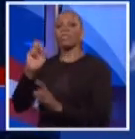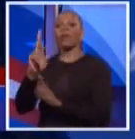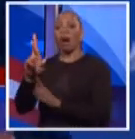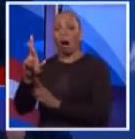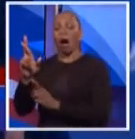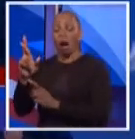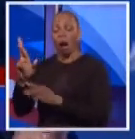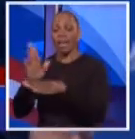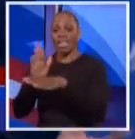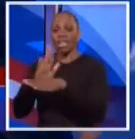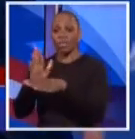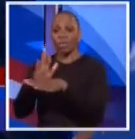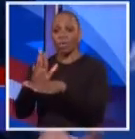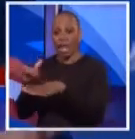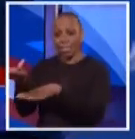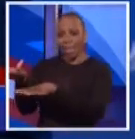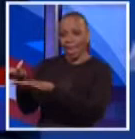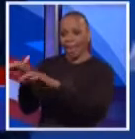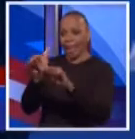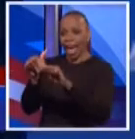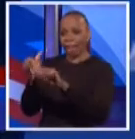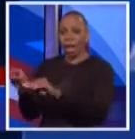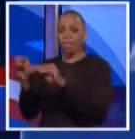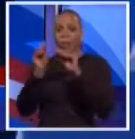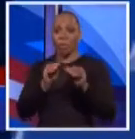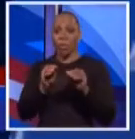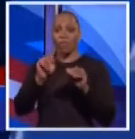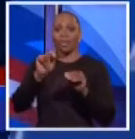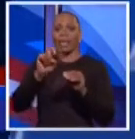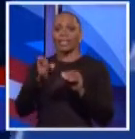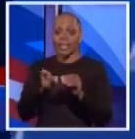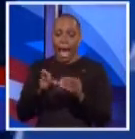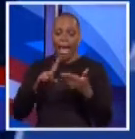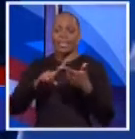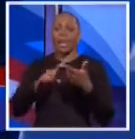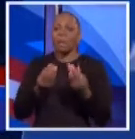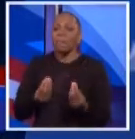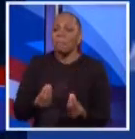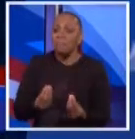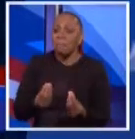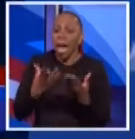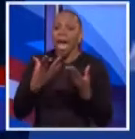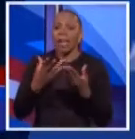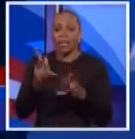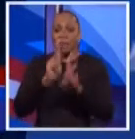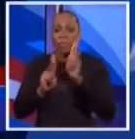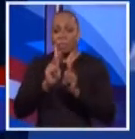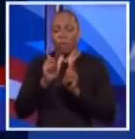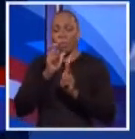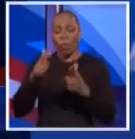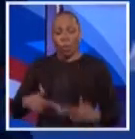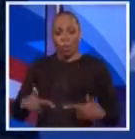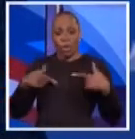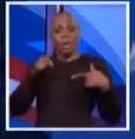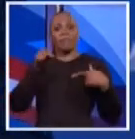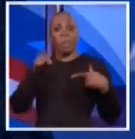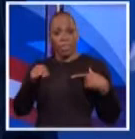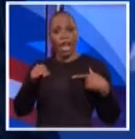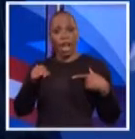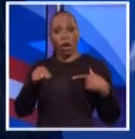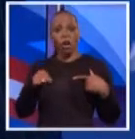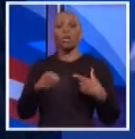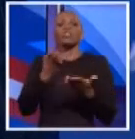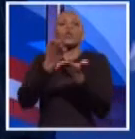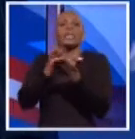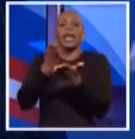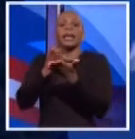Detroit and moved elsewhere in the nation and overseas, it lost the tax base. It lost hundreds of thousands of residents. And as a consequence, Detroit imploded. And so its